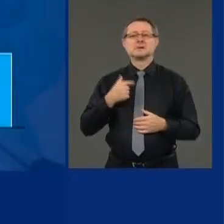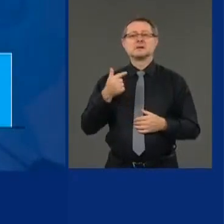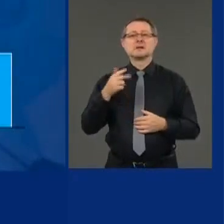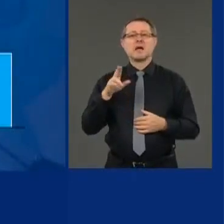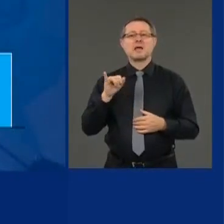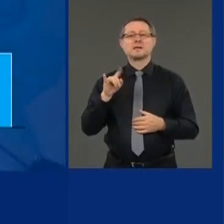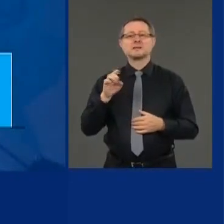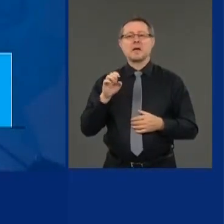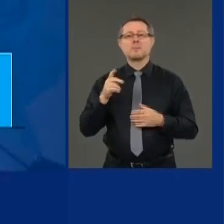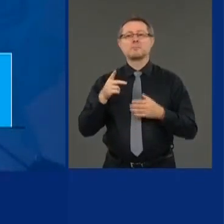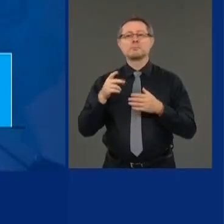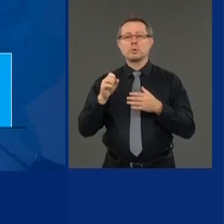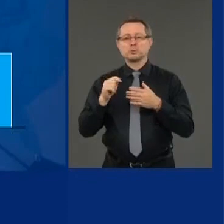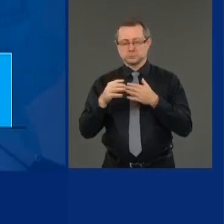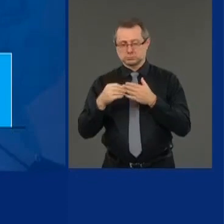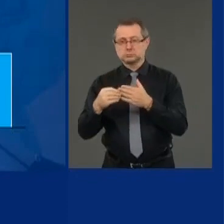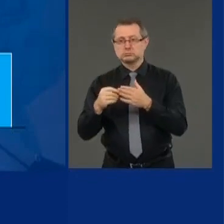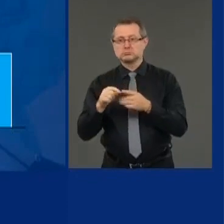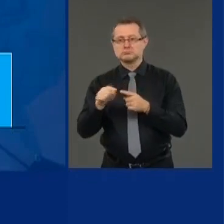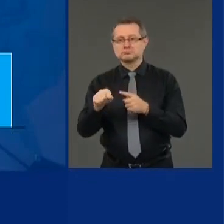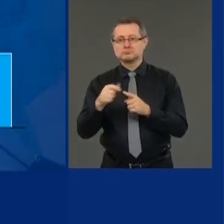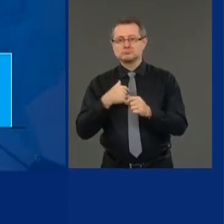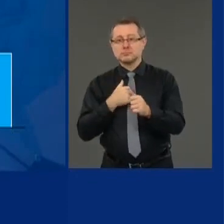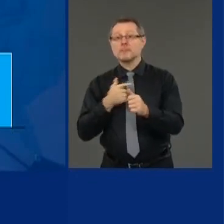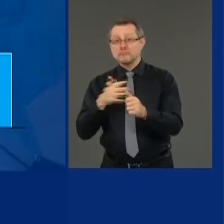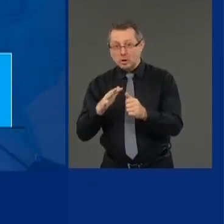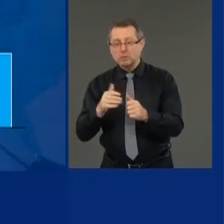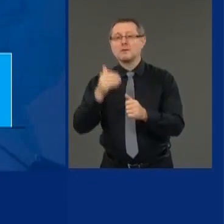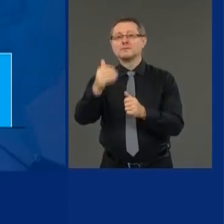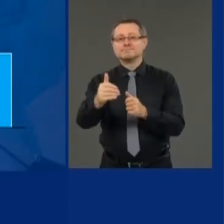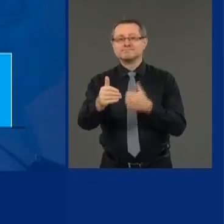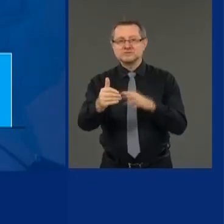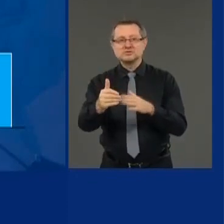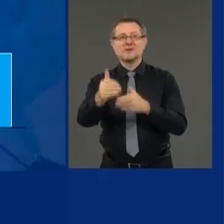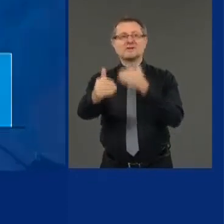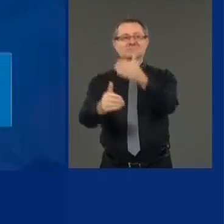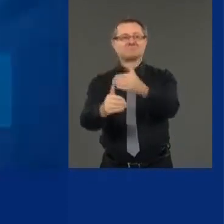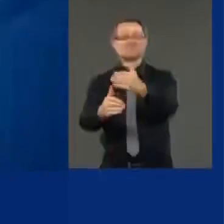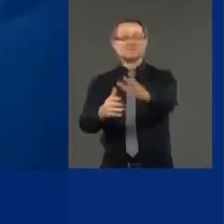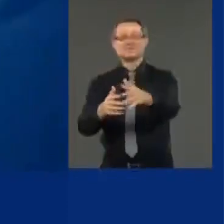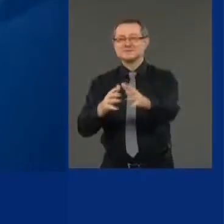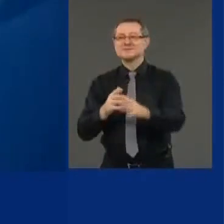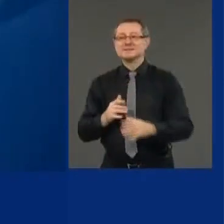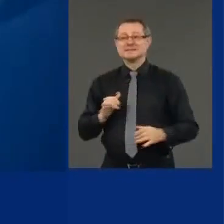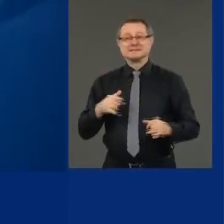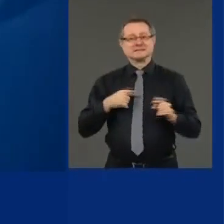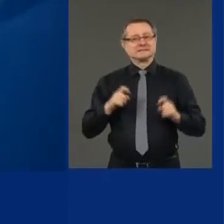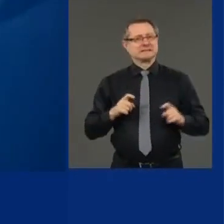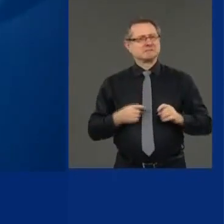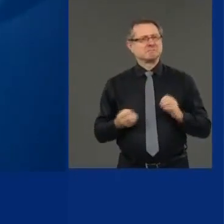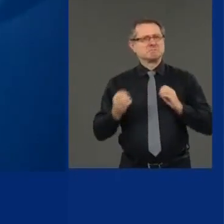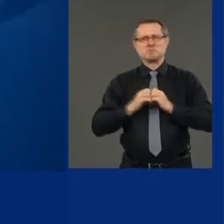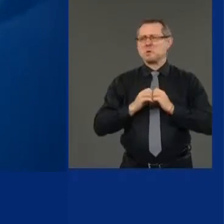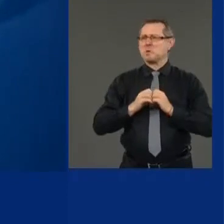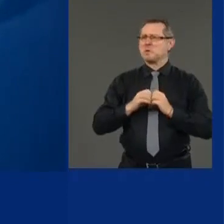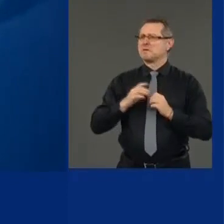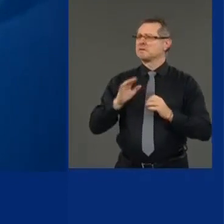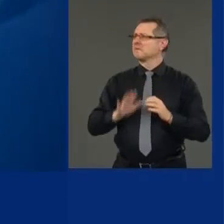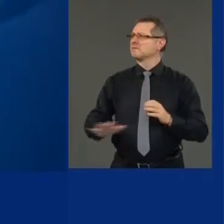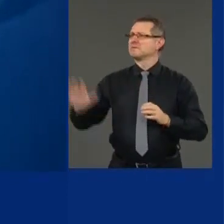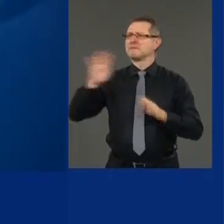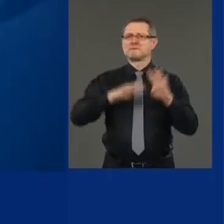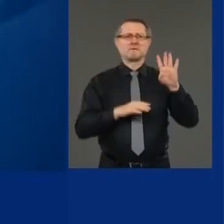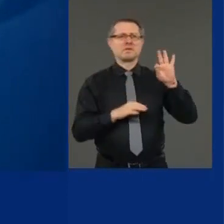We test more than any state. We test more than most countries. Uh, we've also